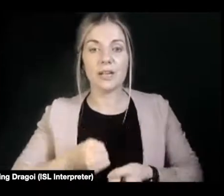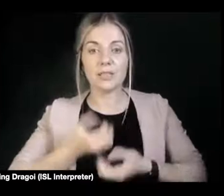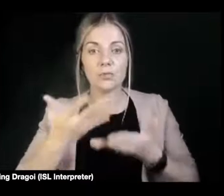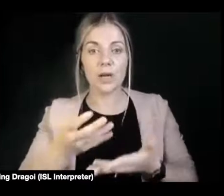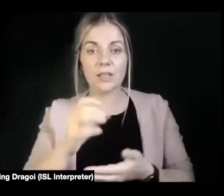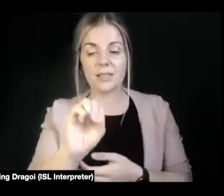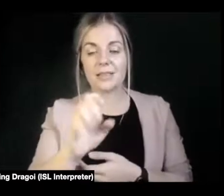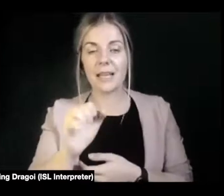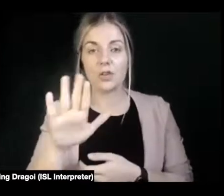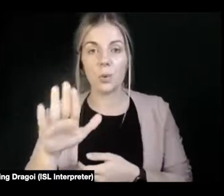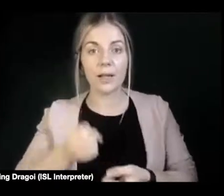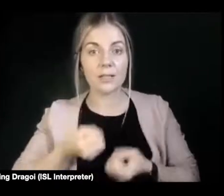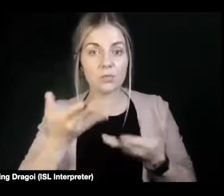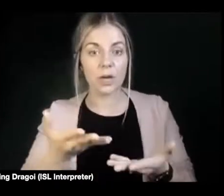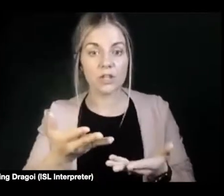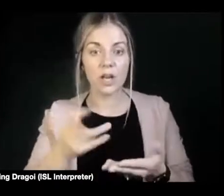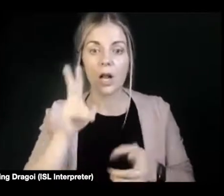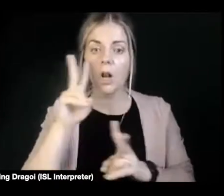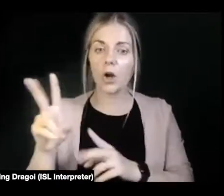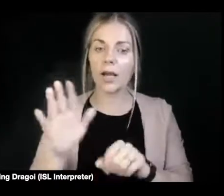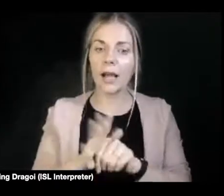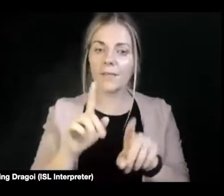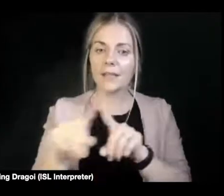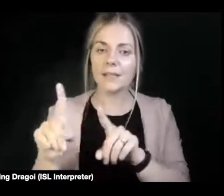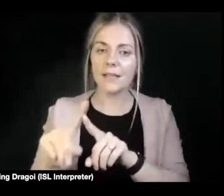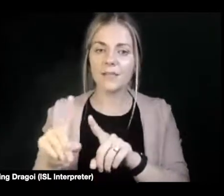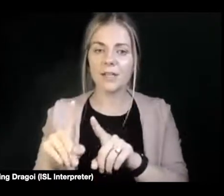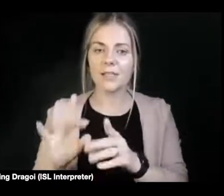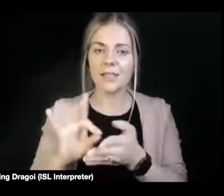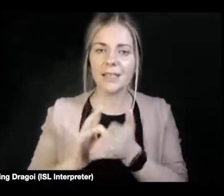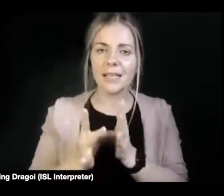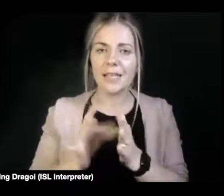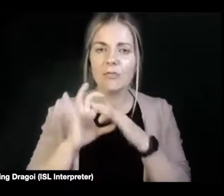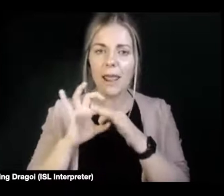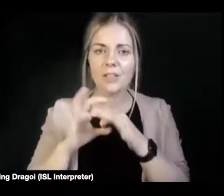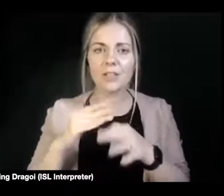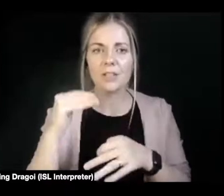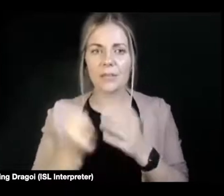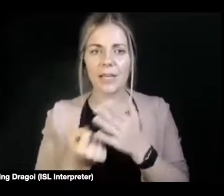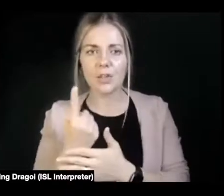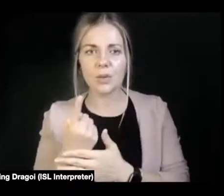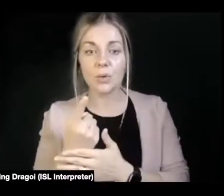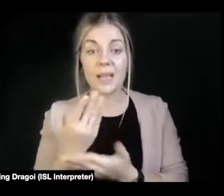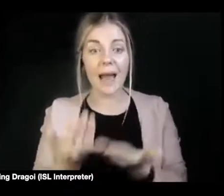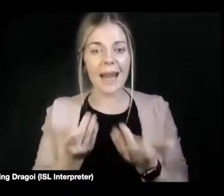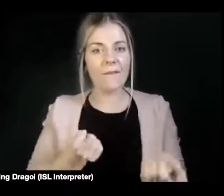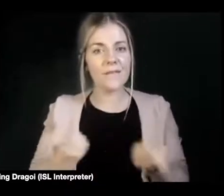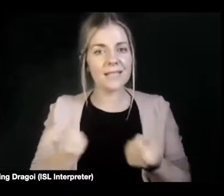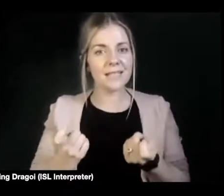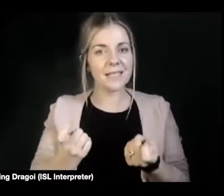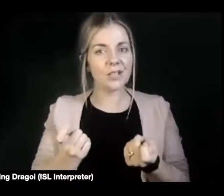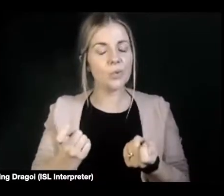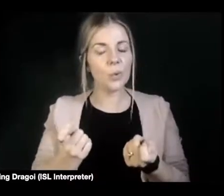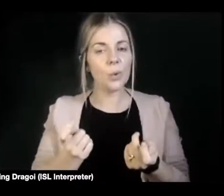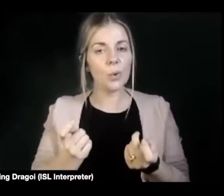looking at the leader PA relationship and the issues that facilitation would raise, whether it was, you know, kind of